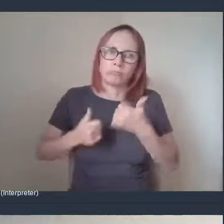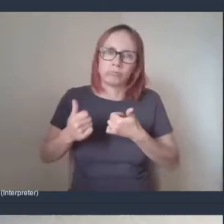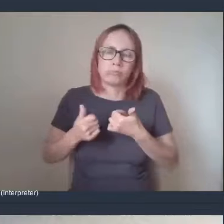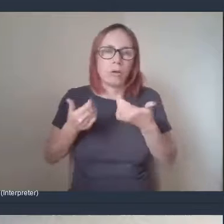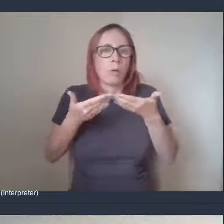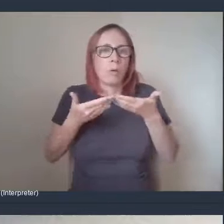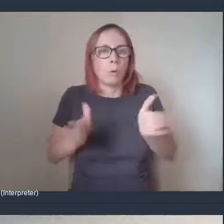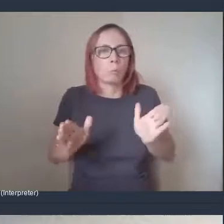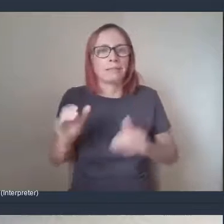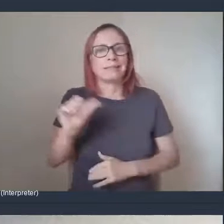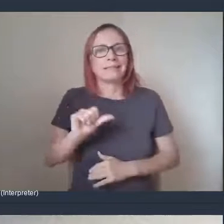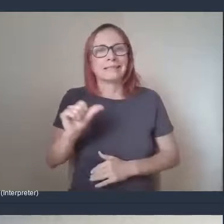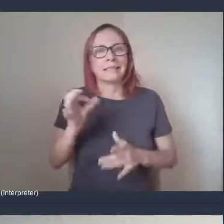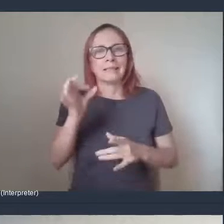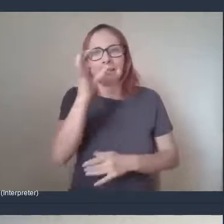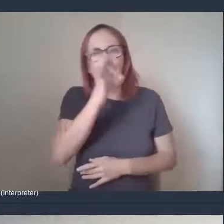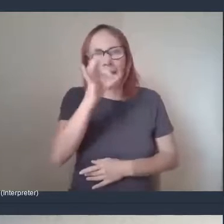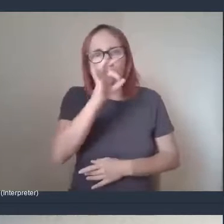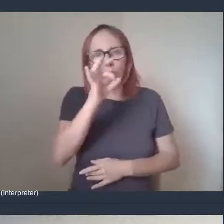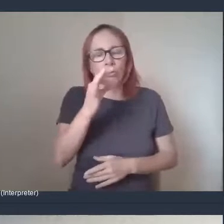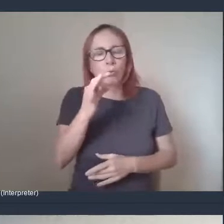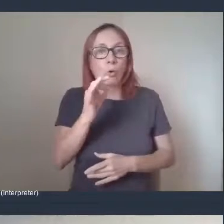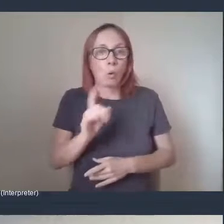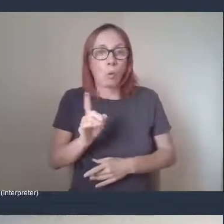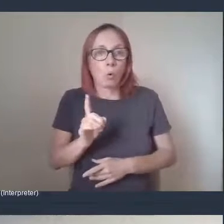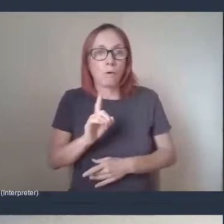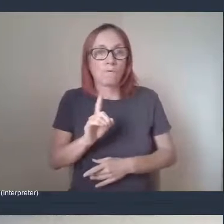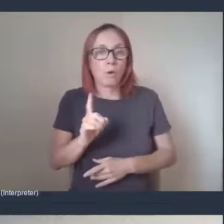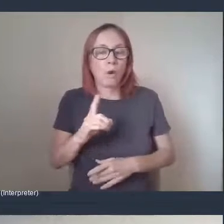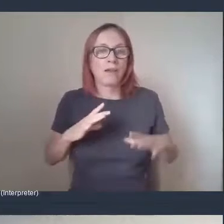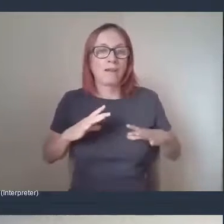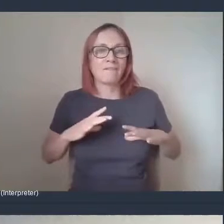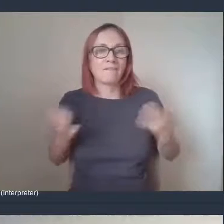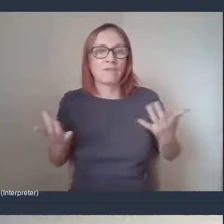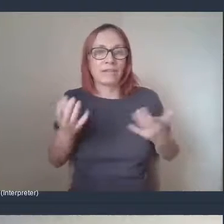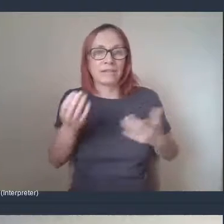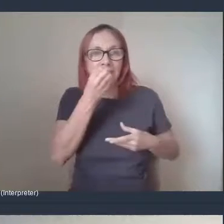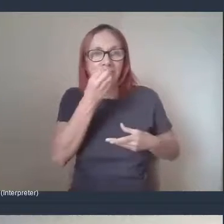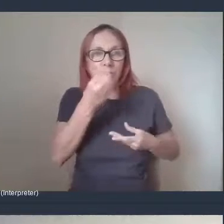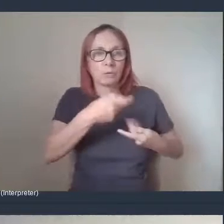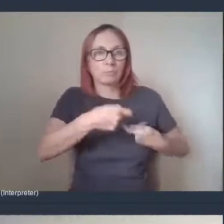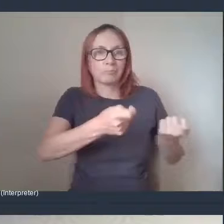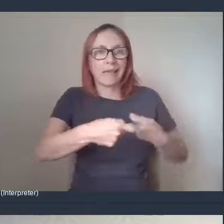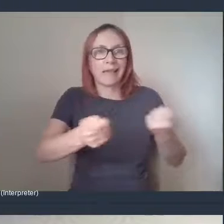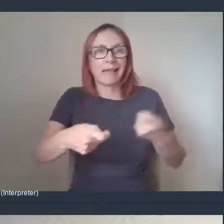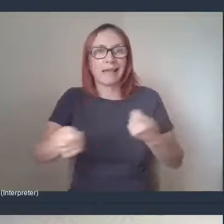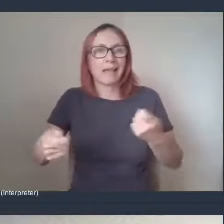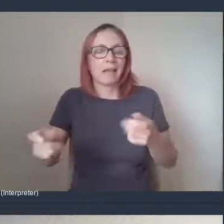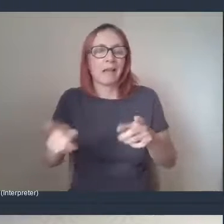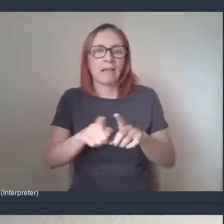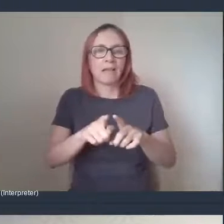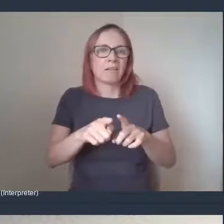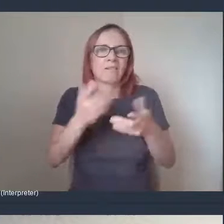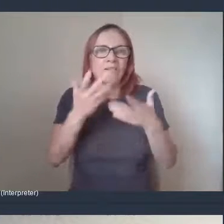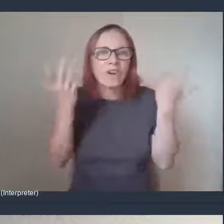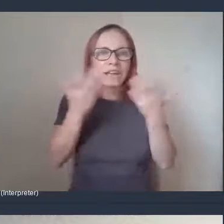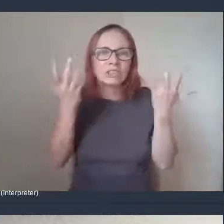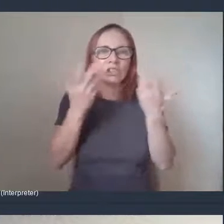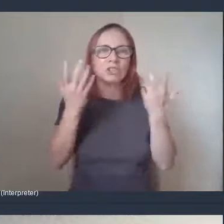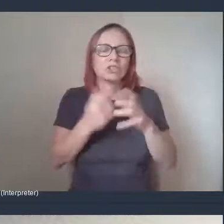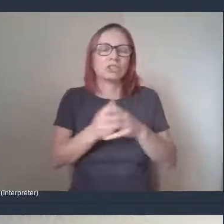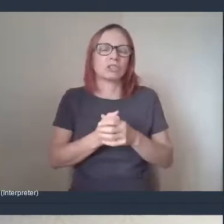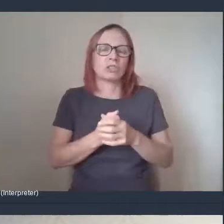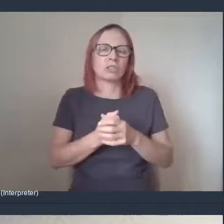April to give out free pantry bags so ambient, fresh, surplus, food etc. to individuals,